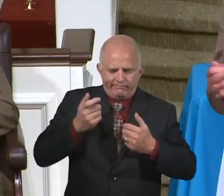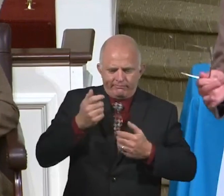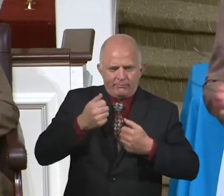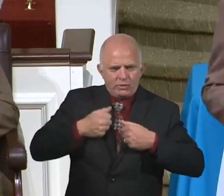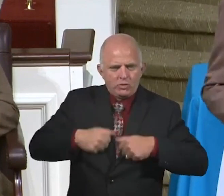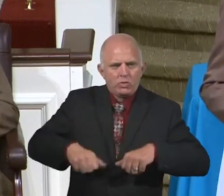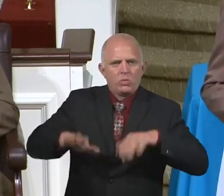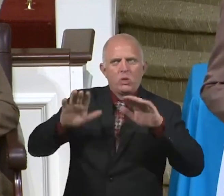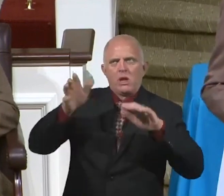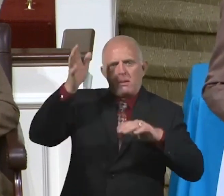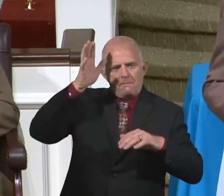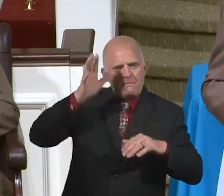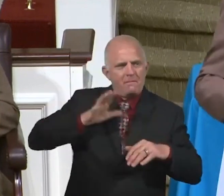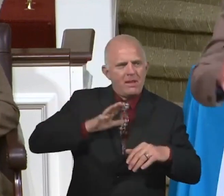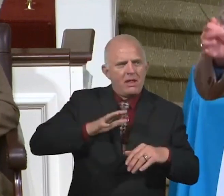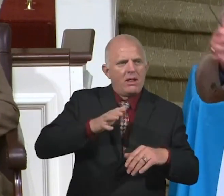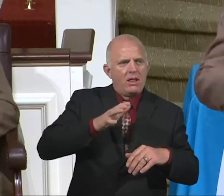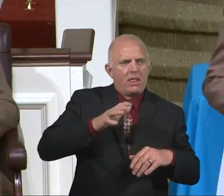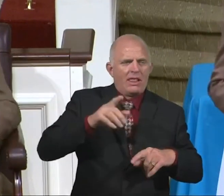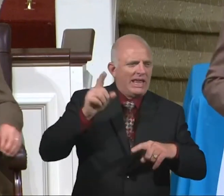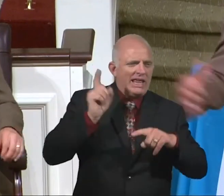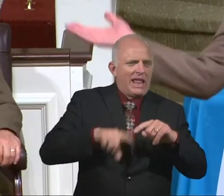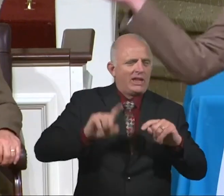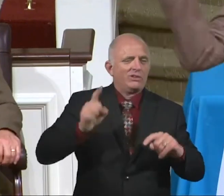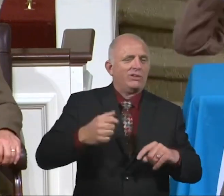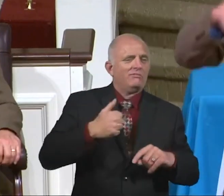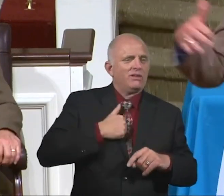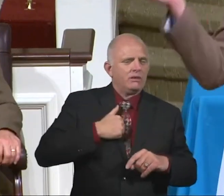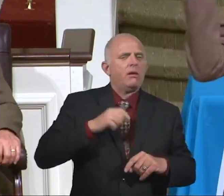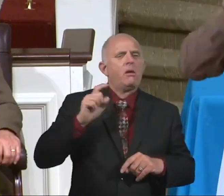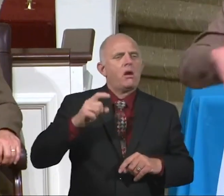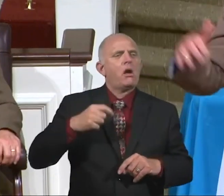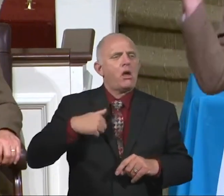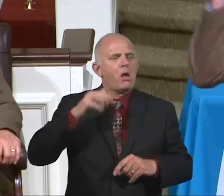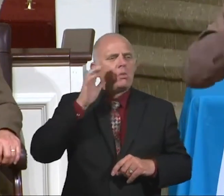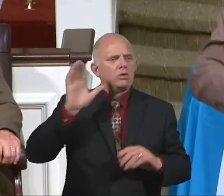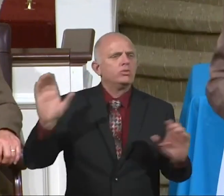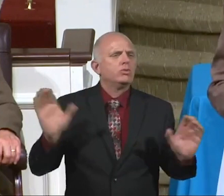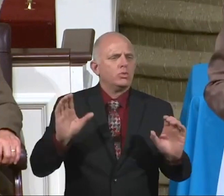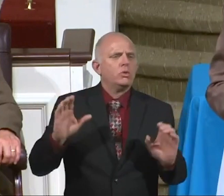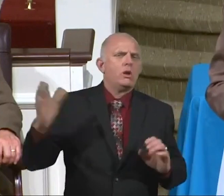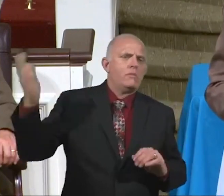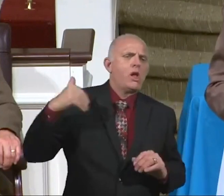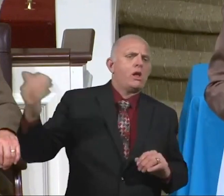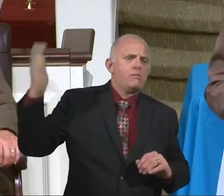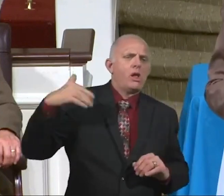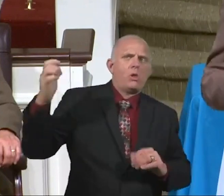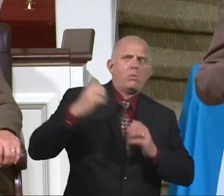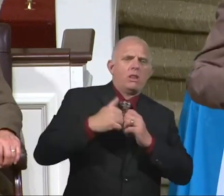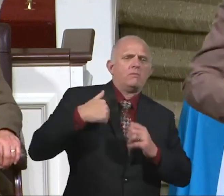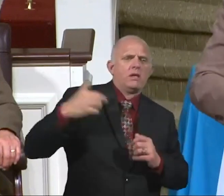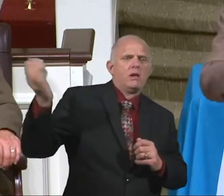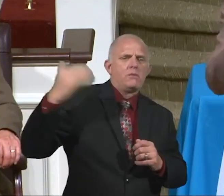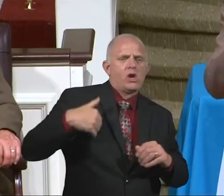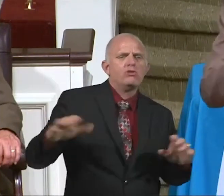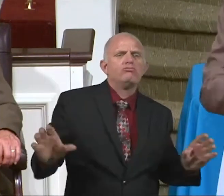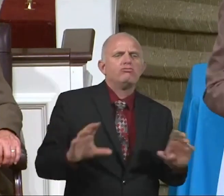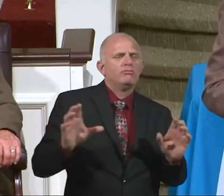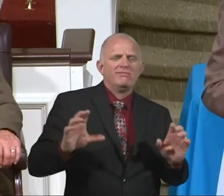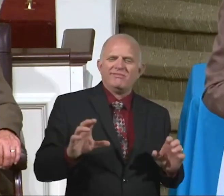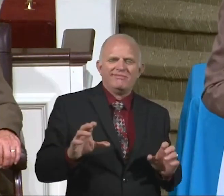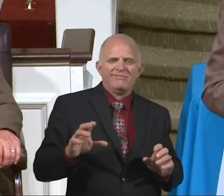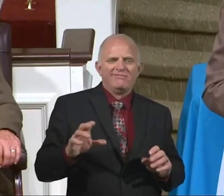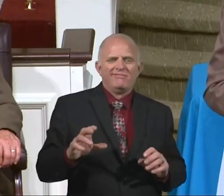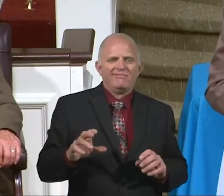You can't just do it. You can't just march to the beat of your own drum and say, God, catch up with me. I'm going someplace. No, no. You want to let him lead